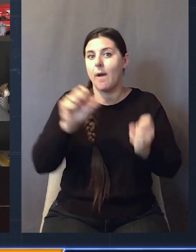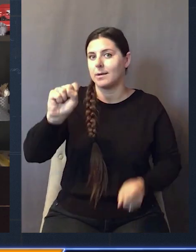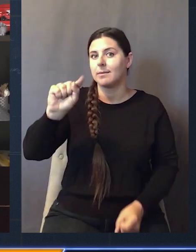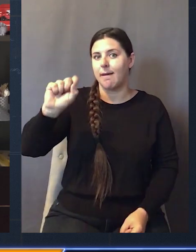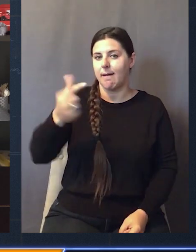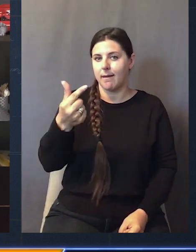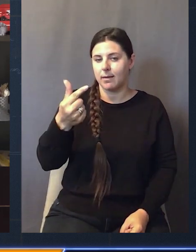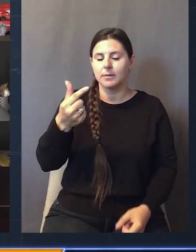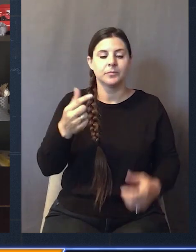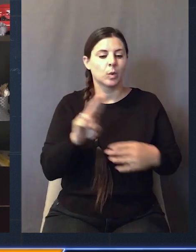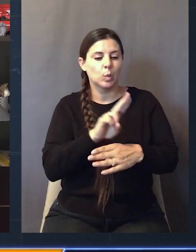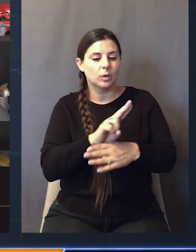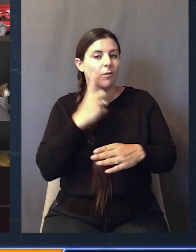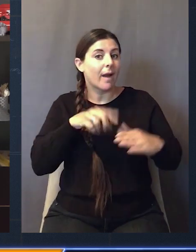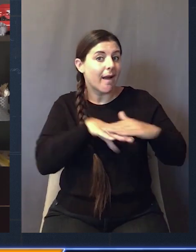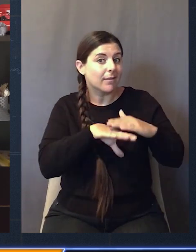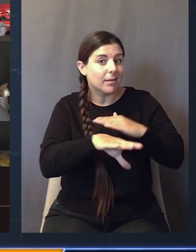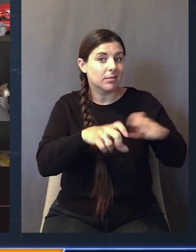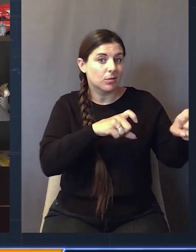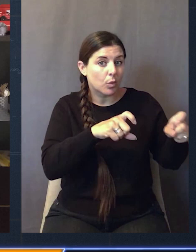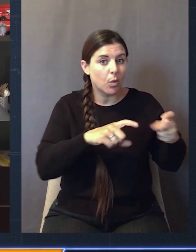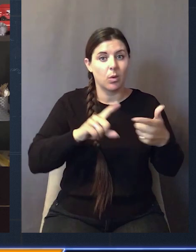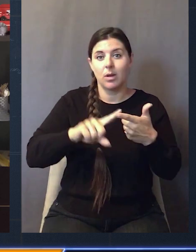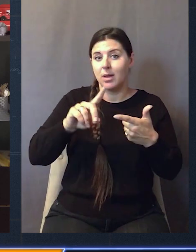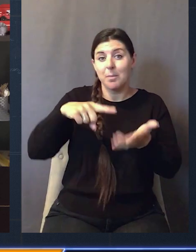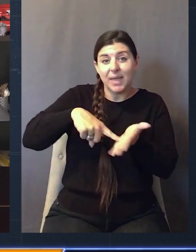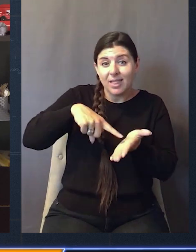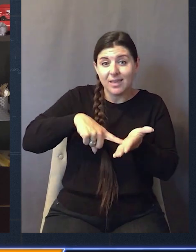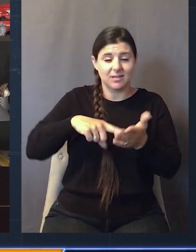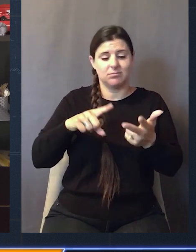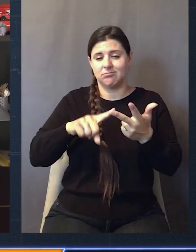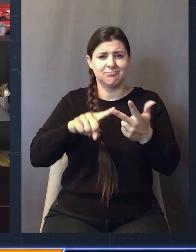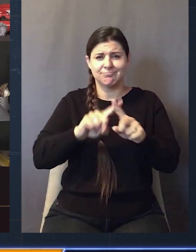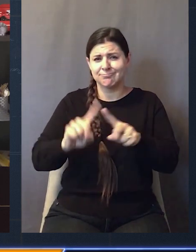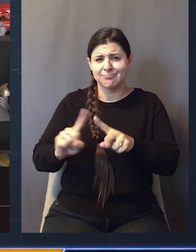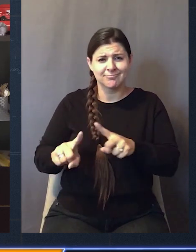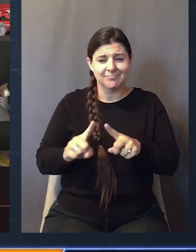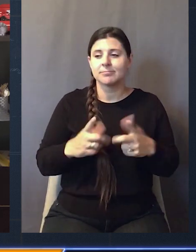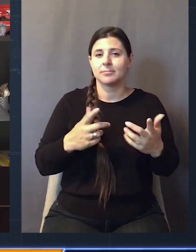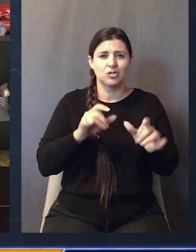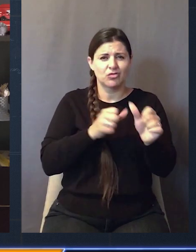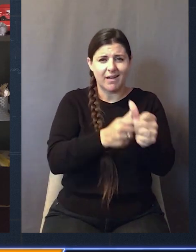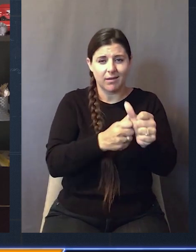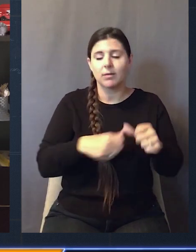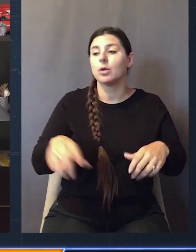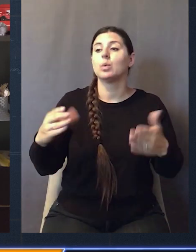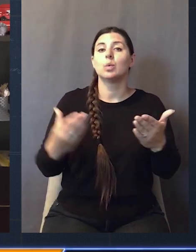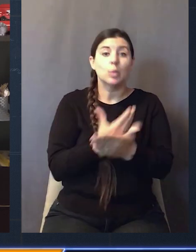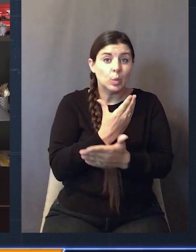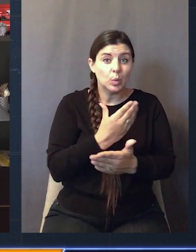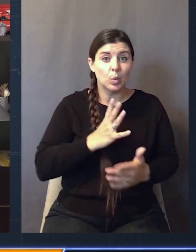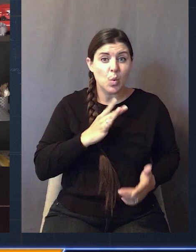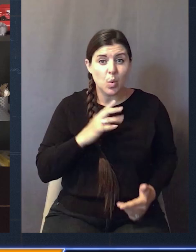most AWS services, most AWS resources support tags. You can use them for things like access control and billing and